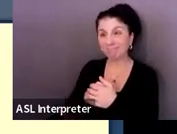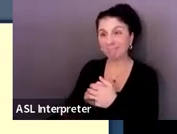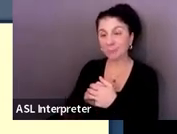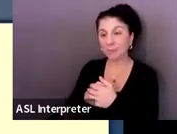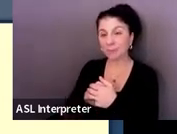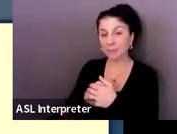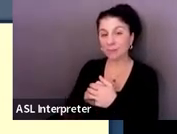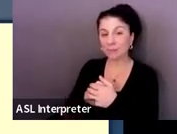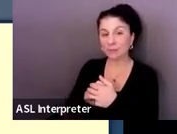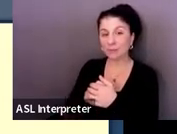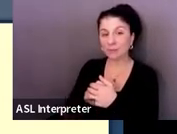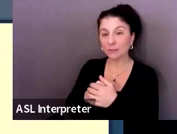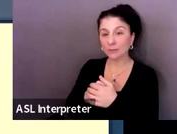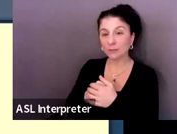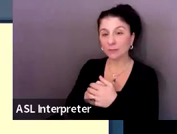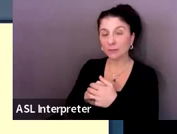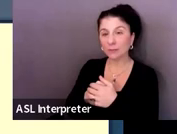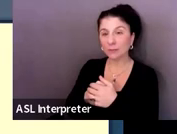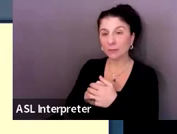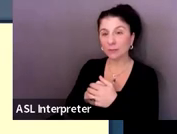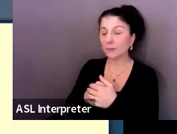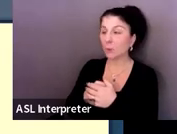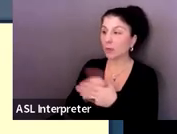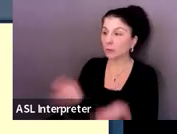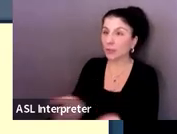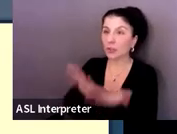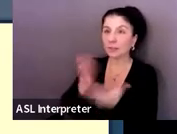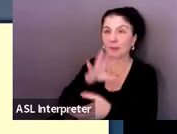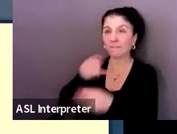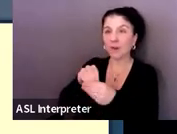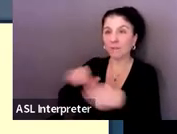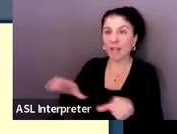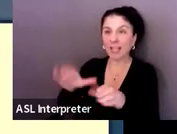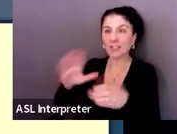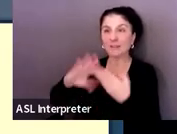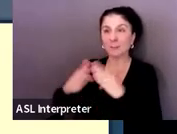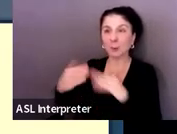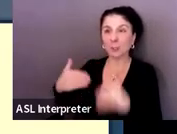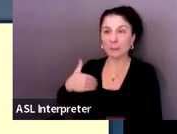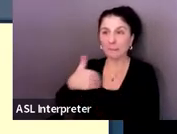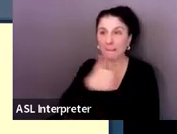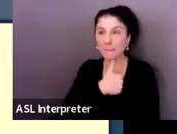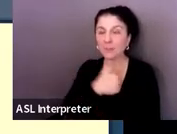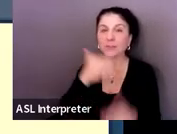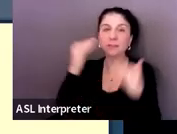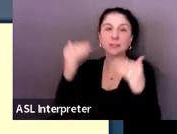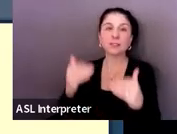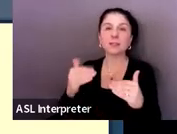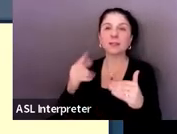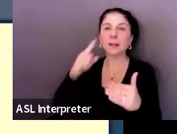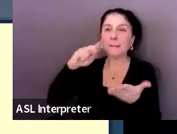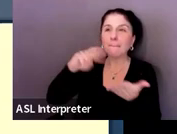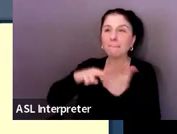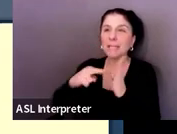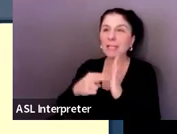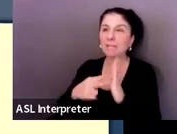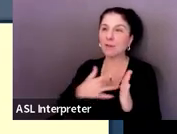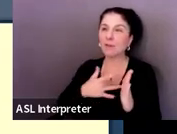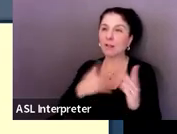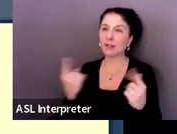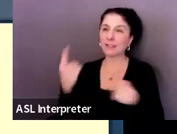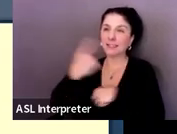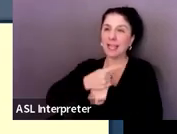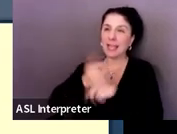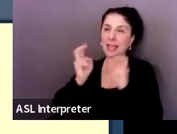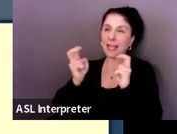allowing them to be active community members and just thinking about that meaningful day and what is meaningful to the student.